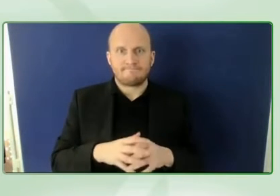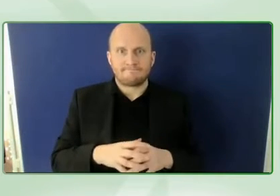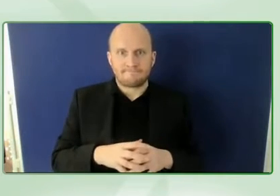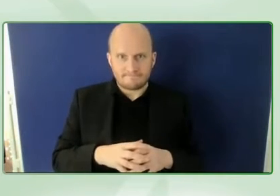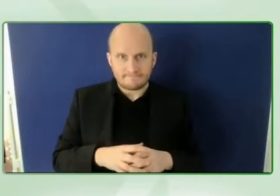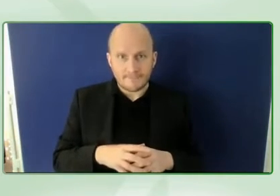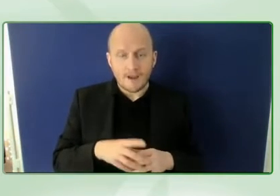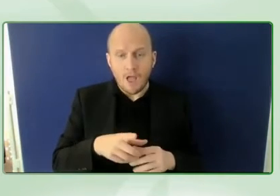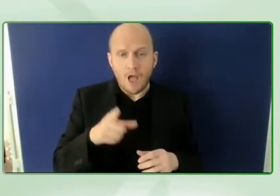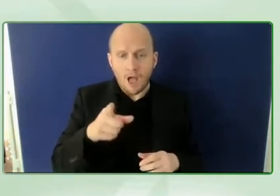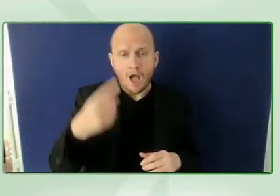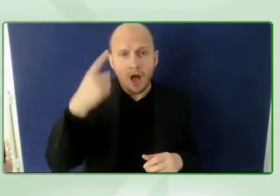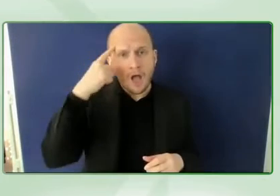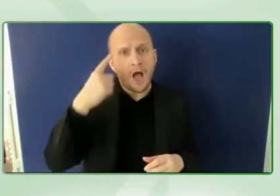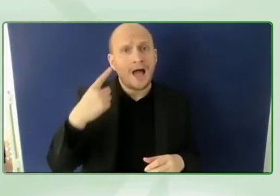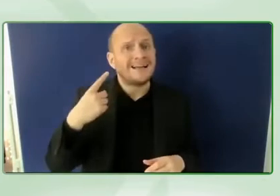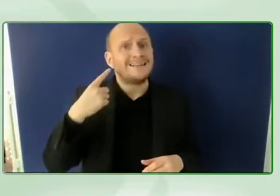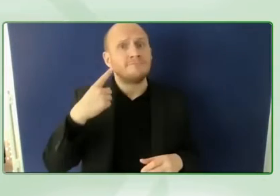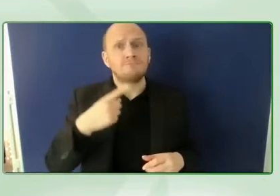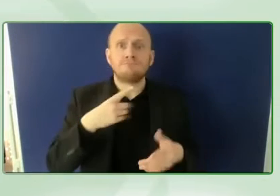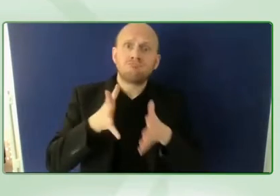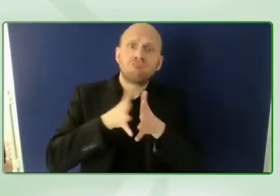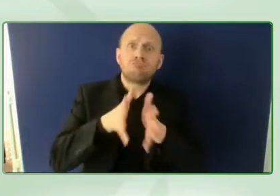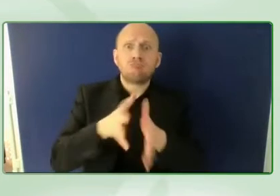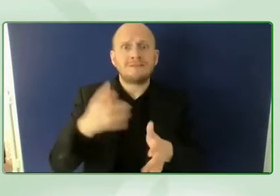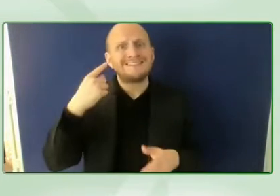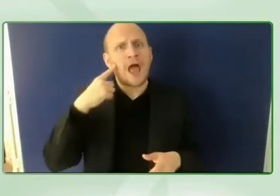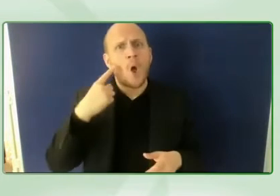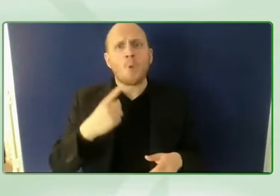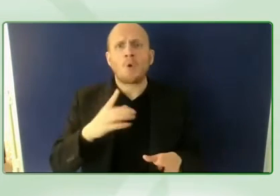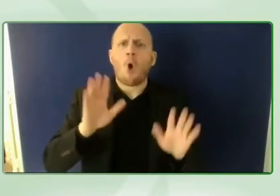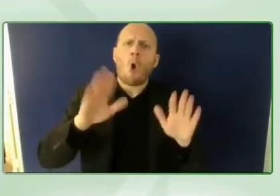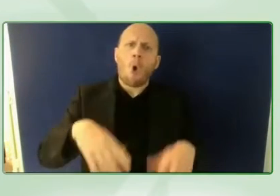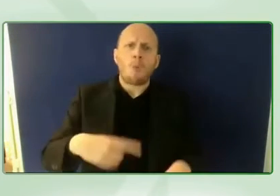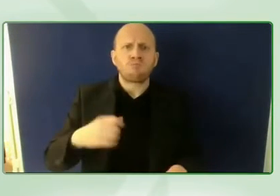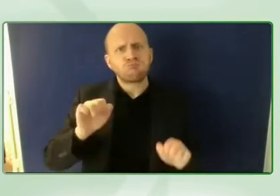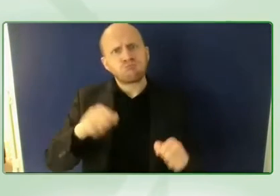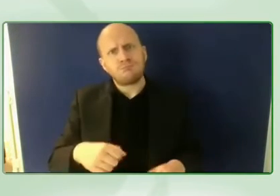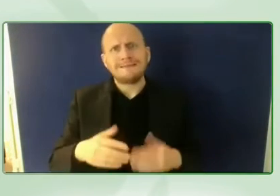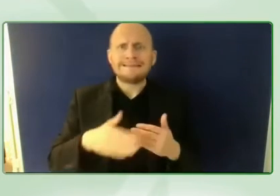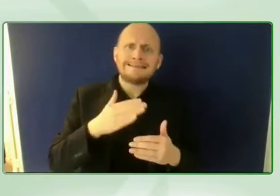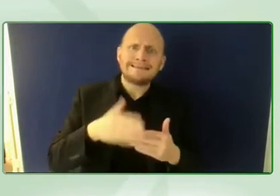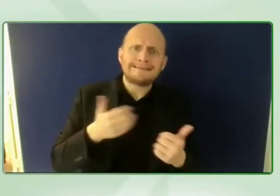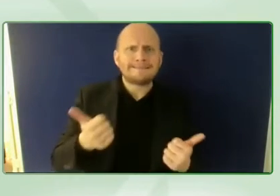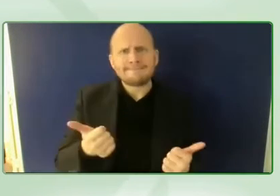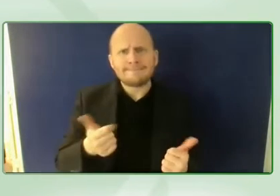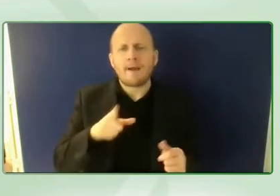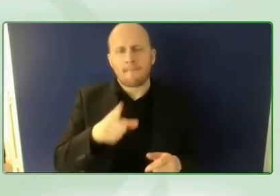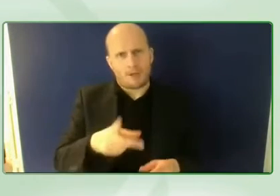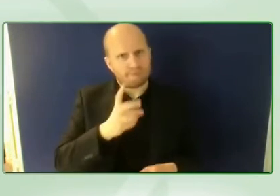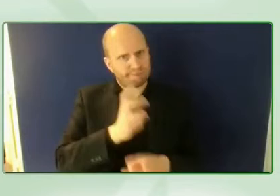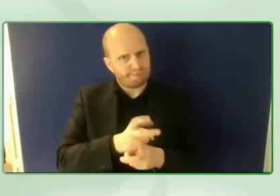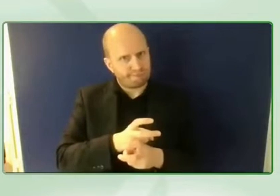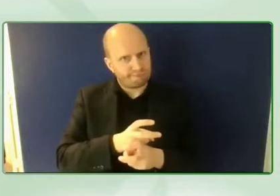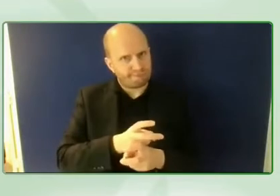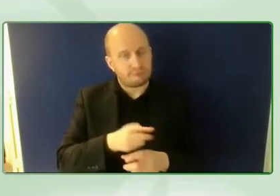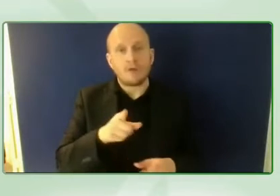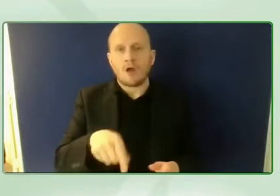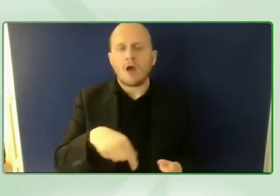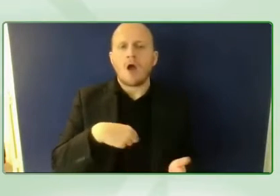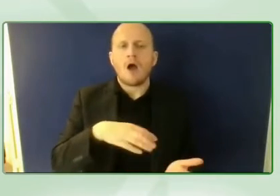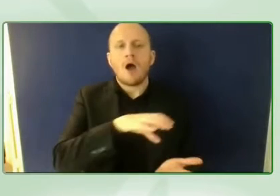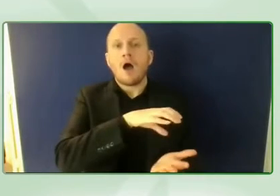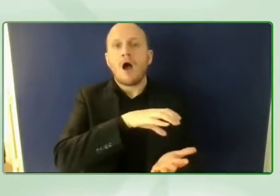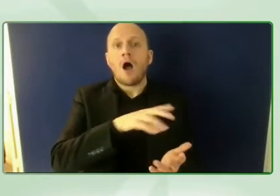it's very difficult because um it's the heart of the convention one of the value adds of the crpd was article 8 and and it's really